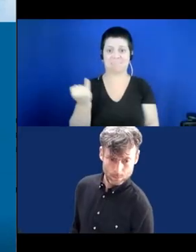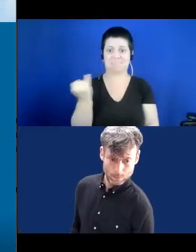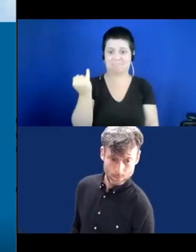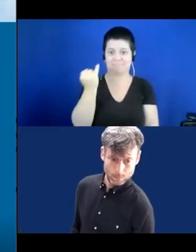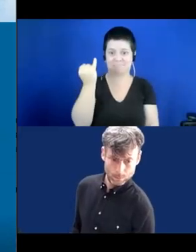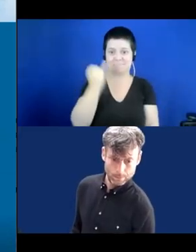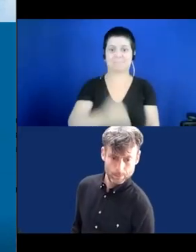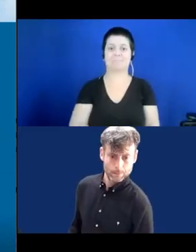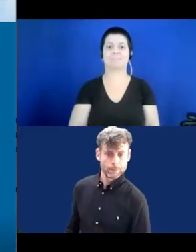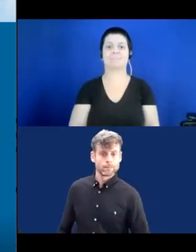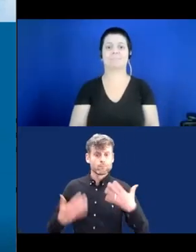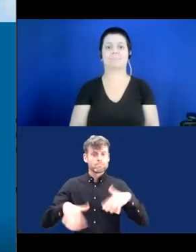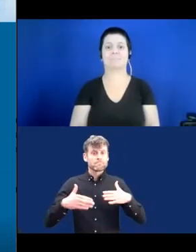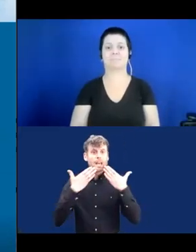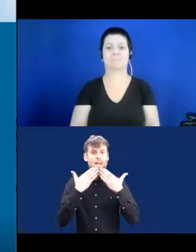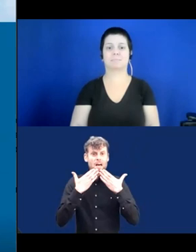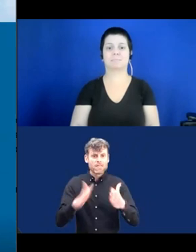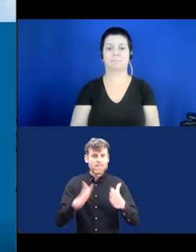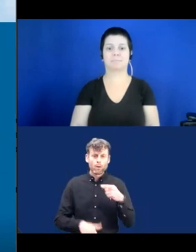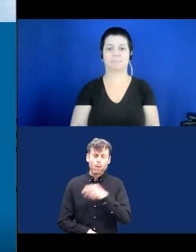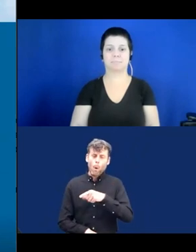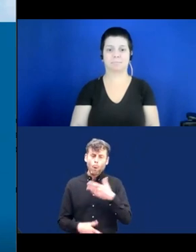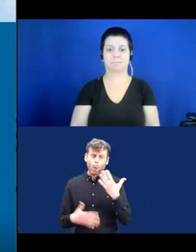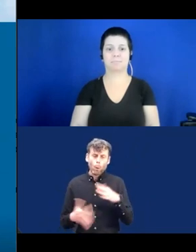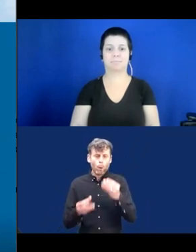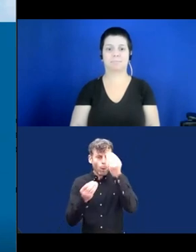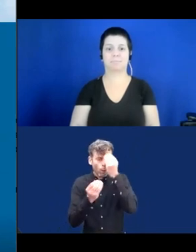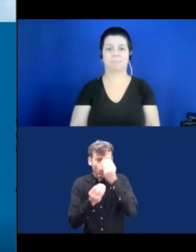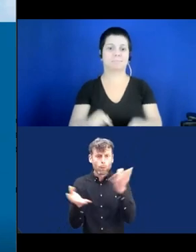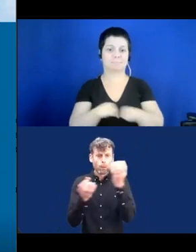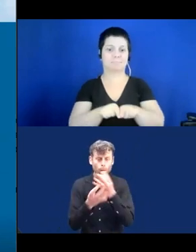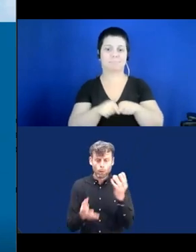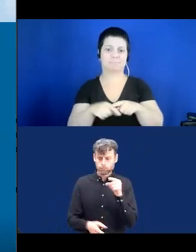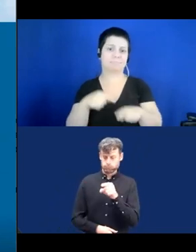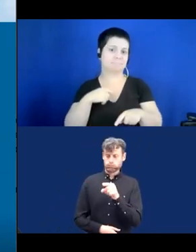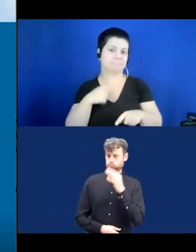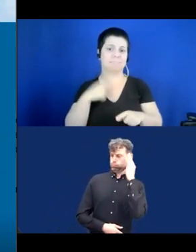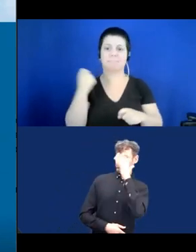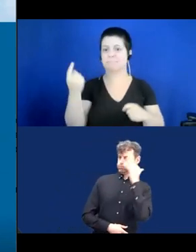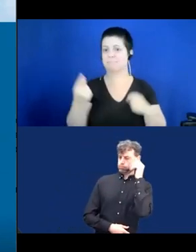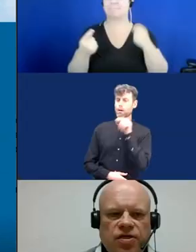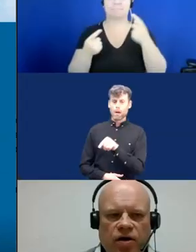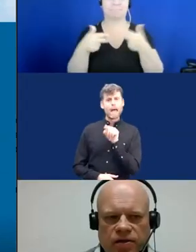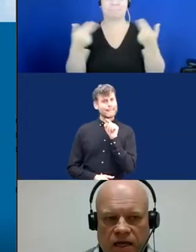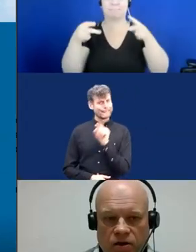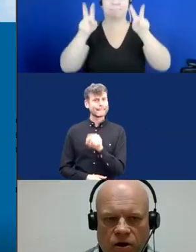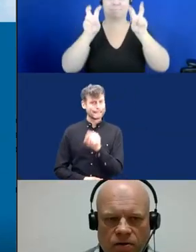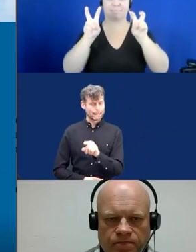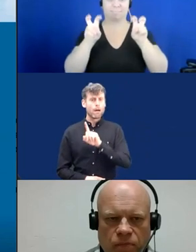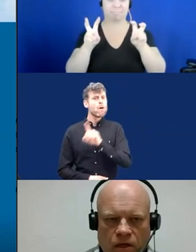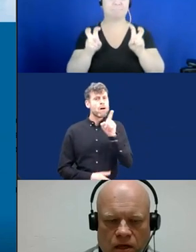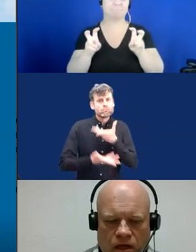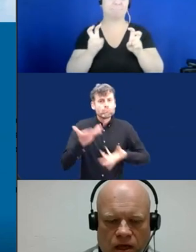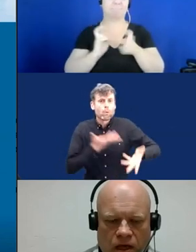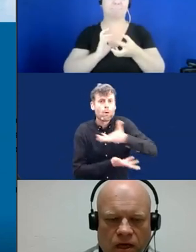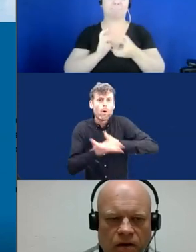and that many of the things that we are addressing here are our products that are